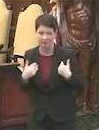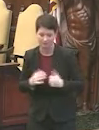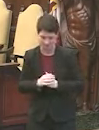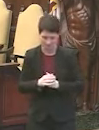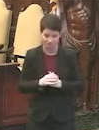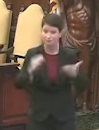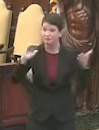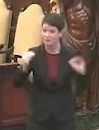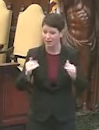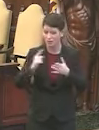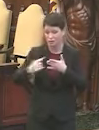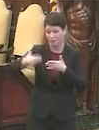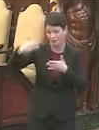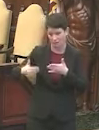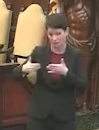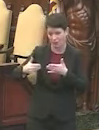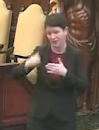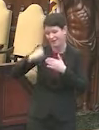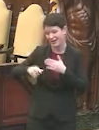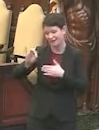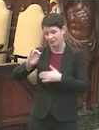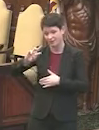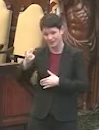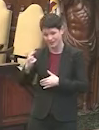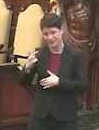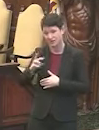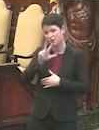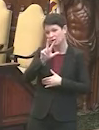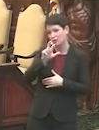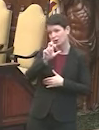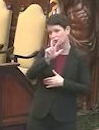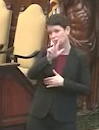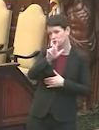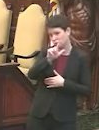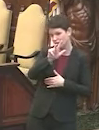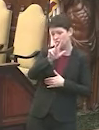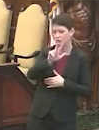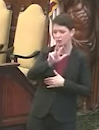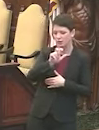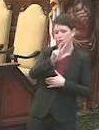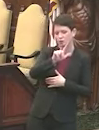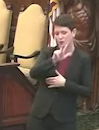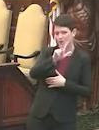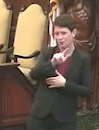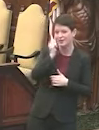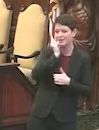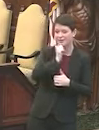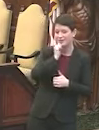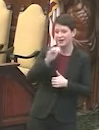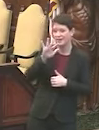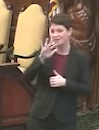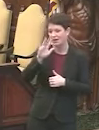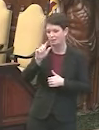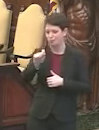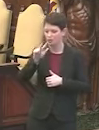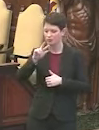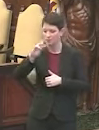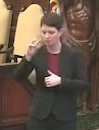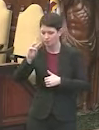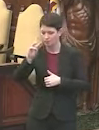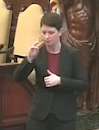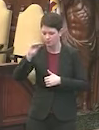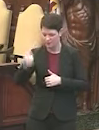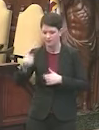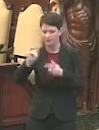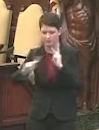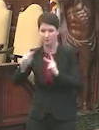Now, for comparison, the previous week that ended on February 6th, we averaged 323 cases per day and 5.3% of the people who tested were testing